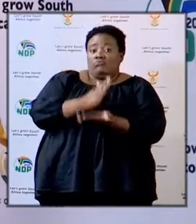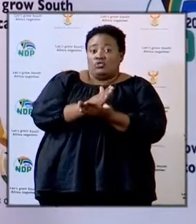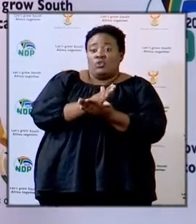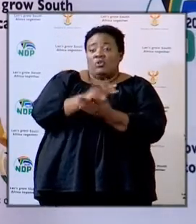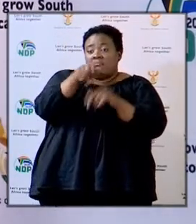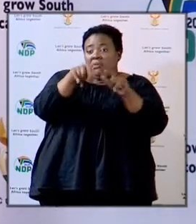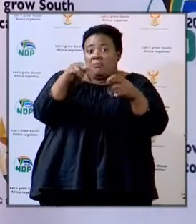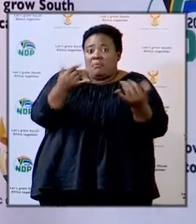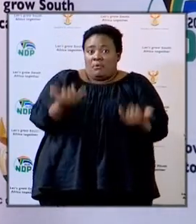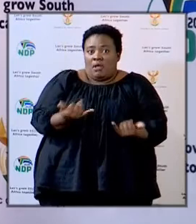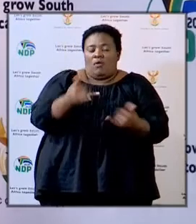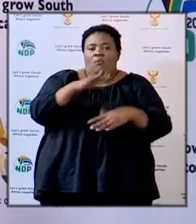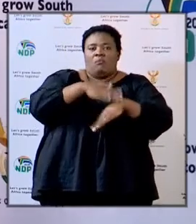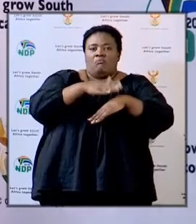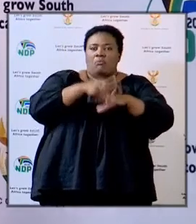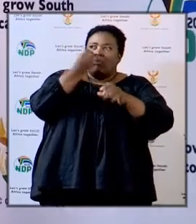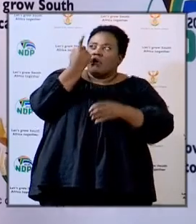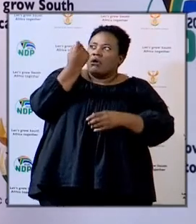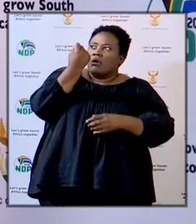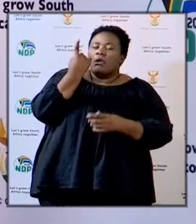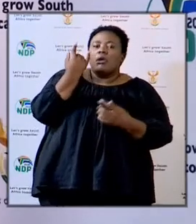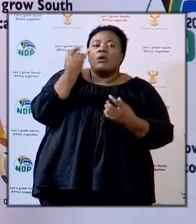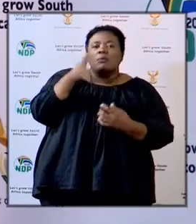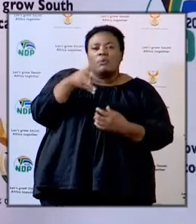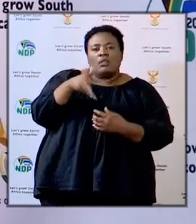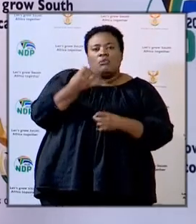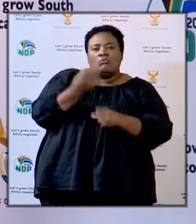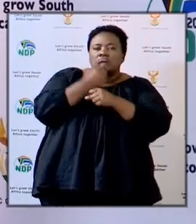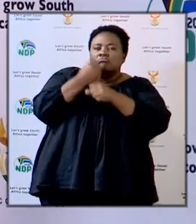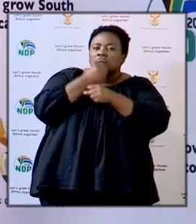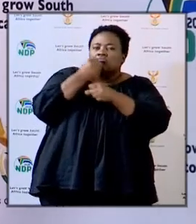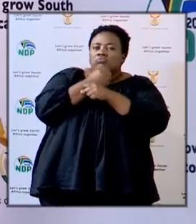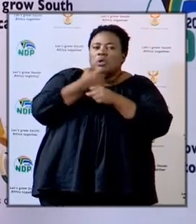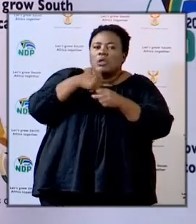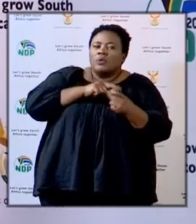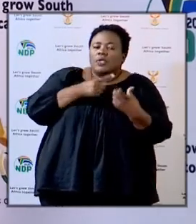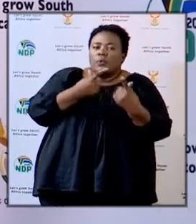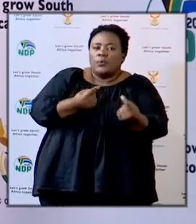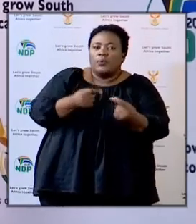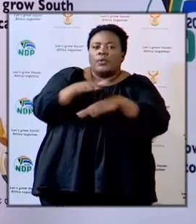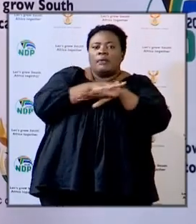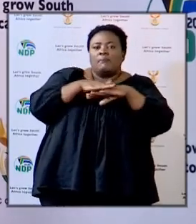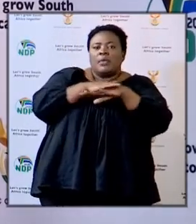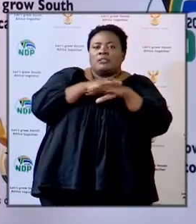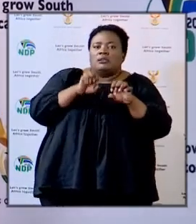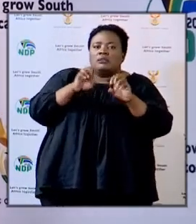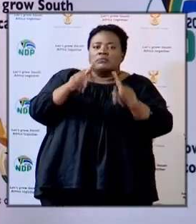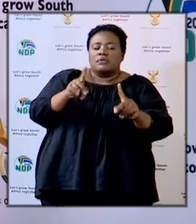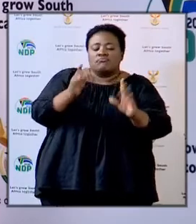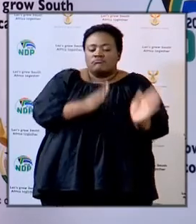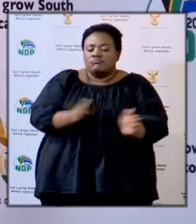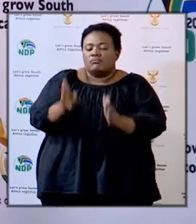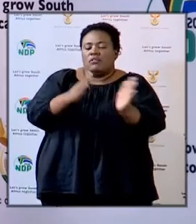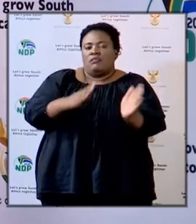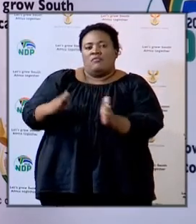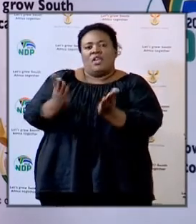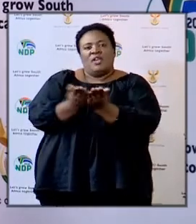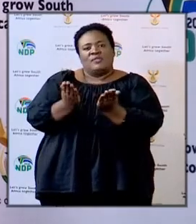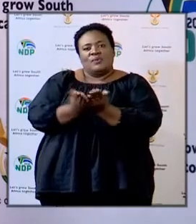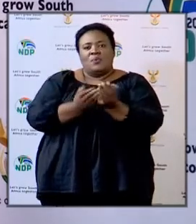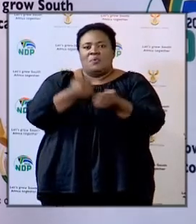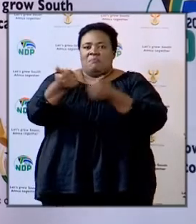creating some understanding in terms of the work that is being done in the basic education sector to prepare the reopening of schools